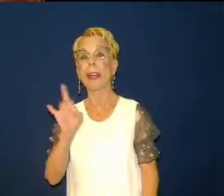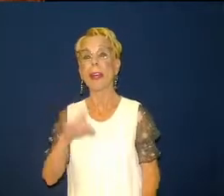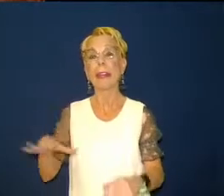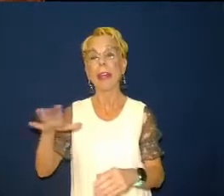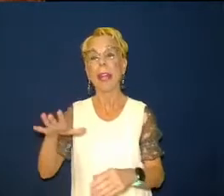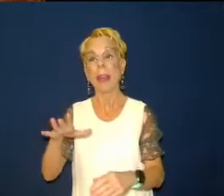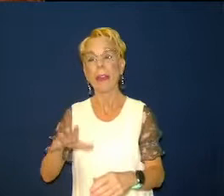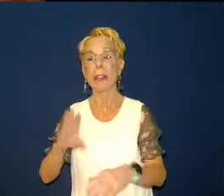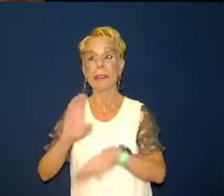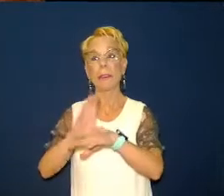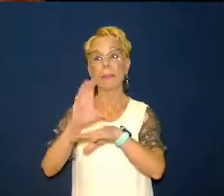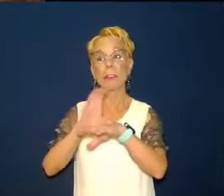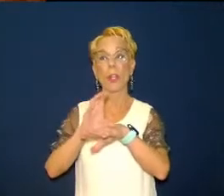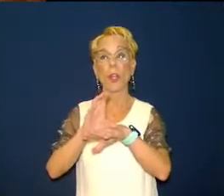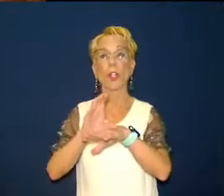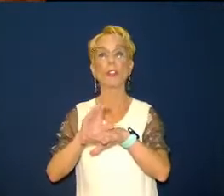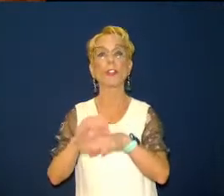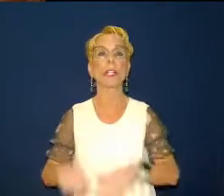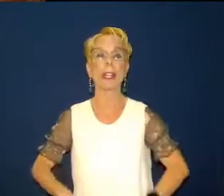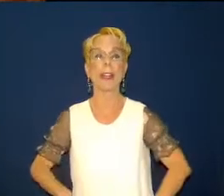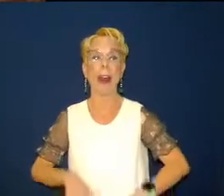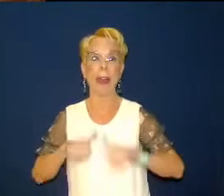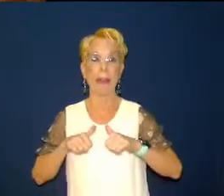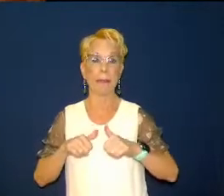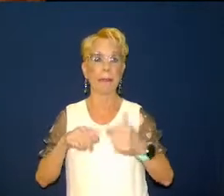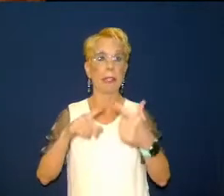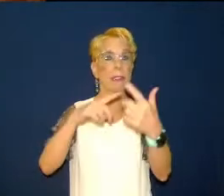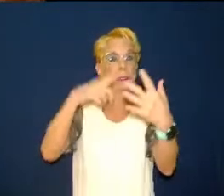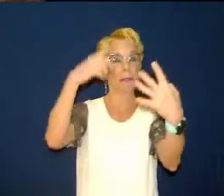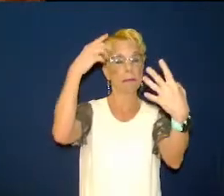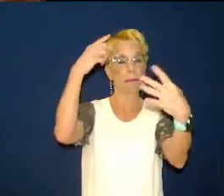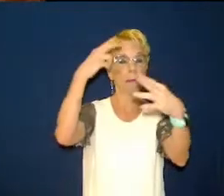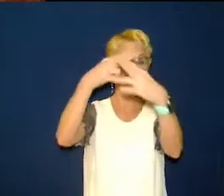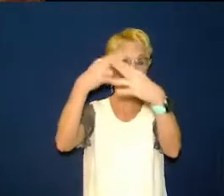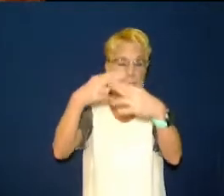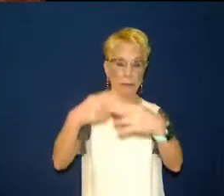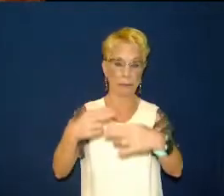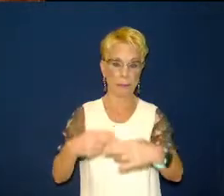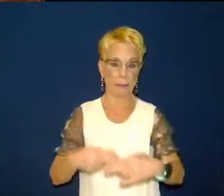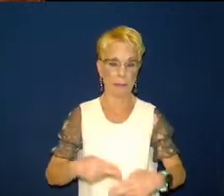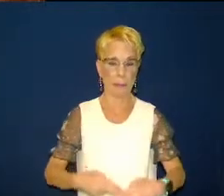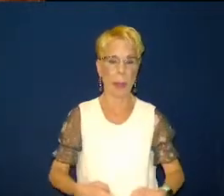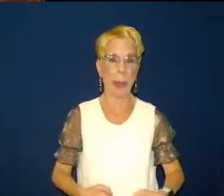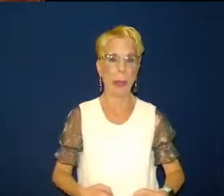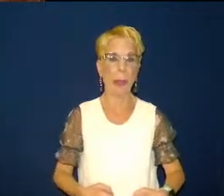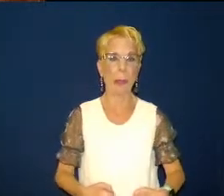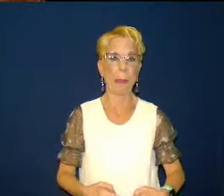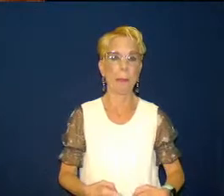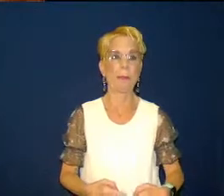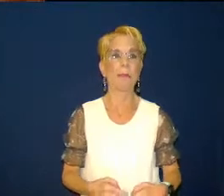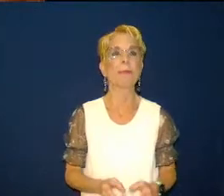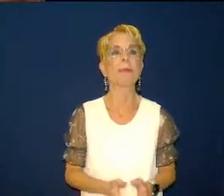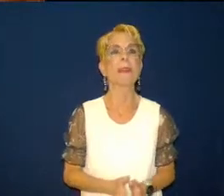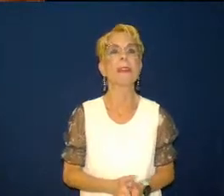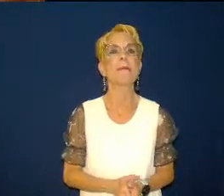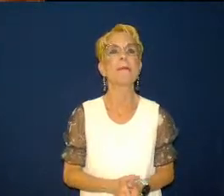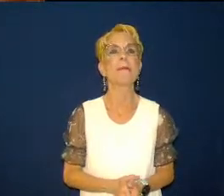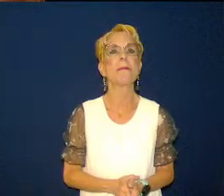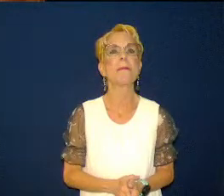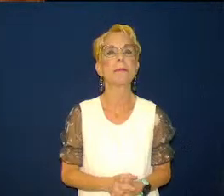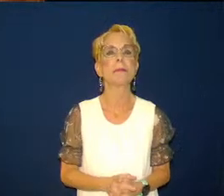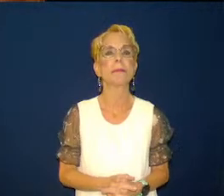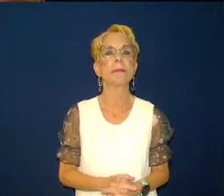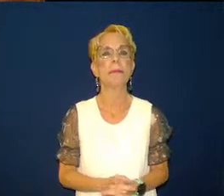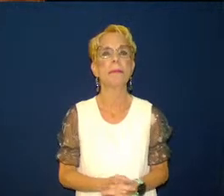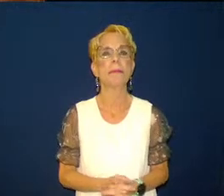structures spirituality evangelism some other things around there but when you hand out a hundred questions to all the